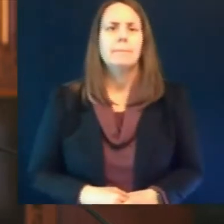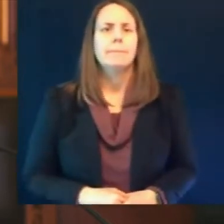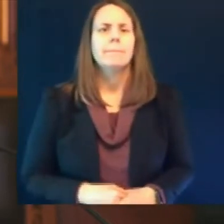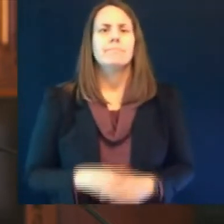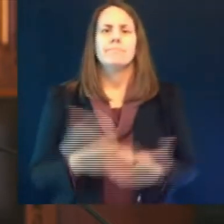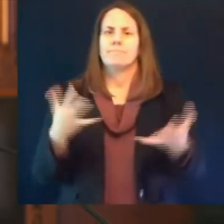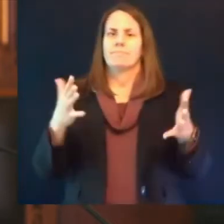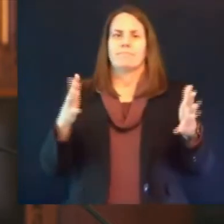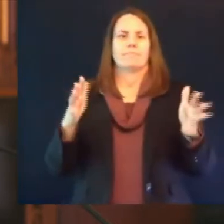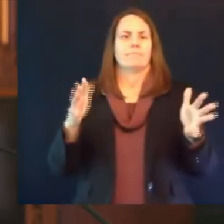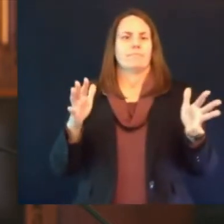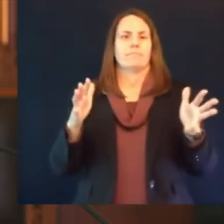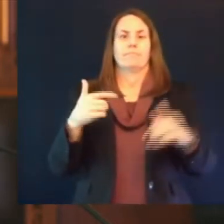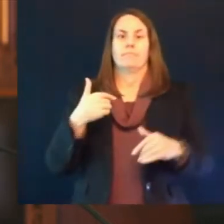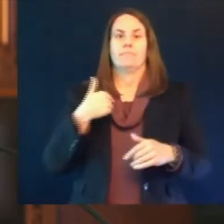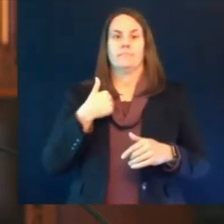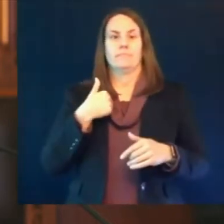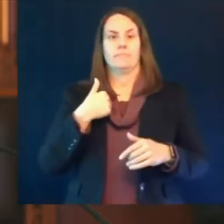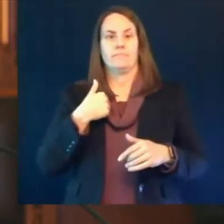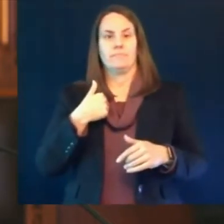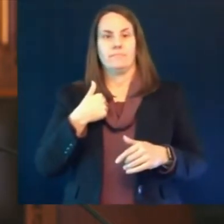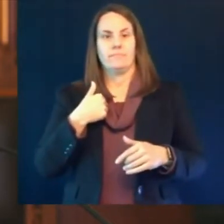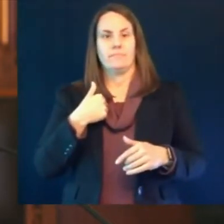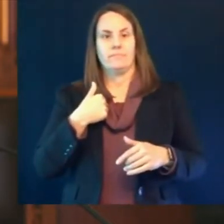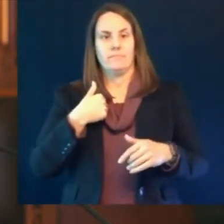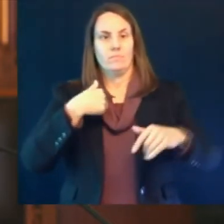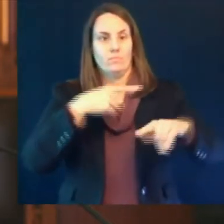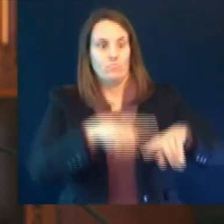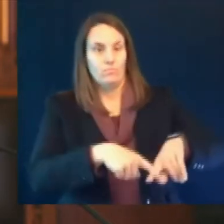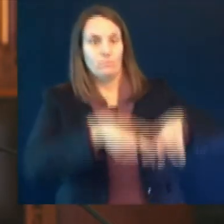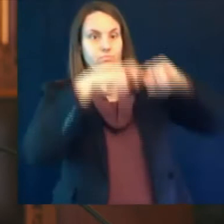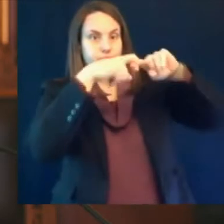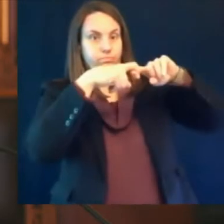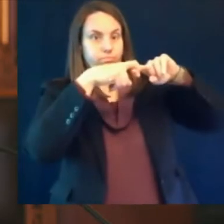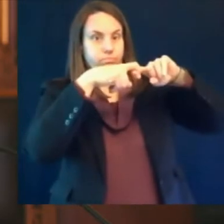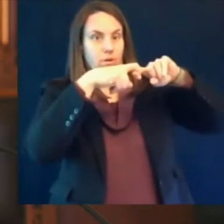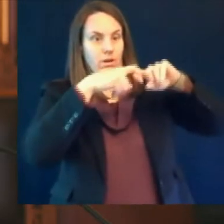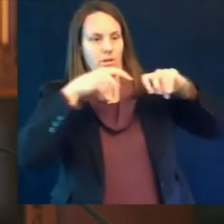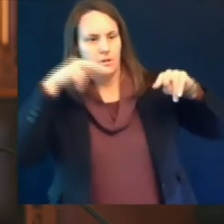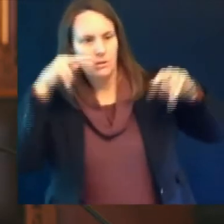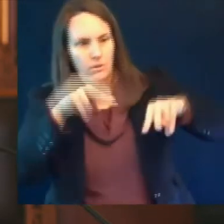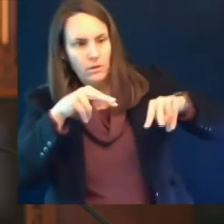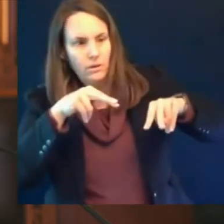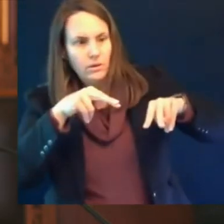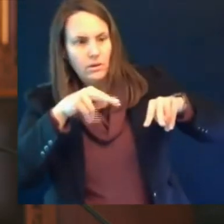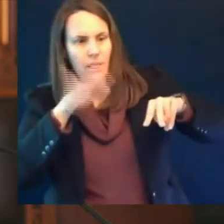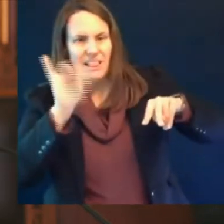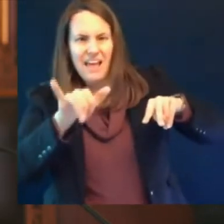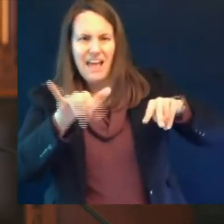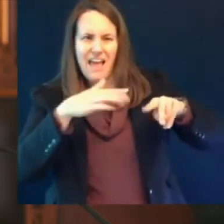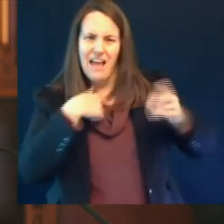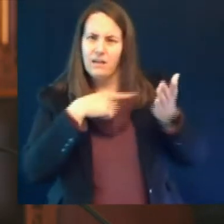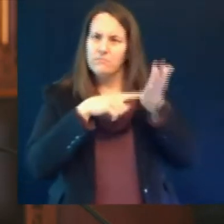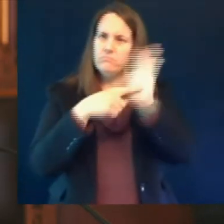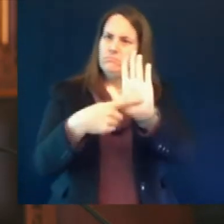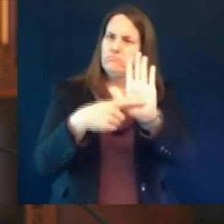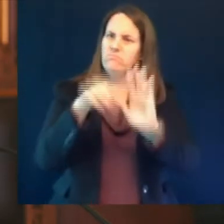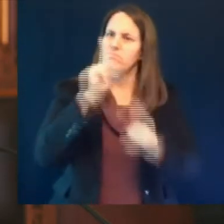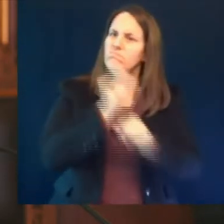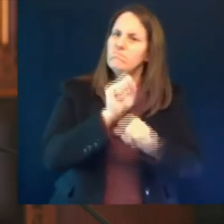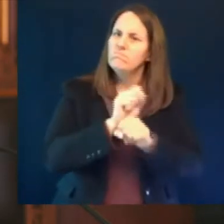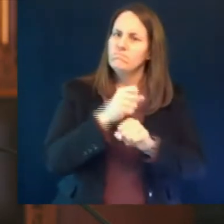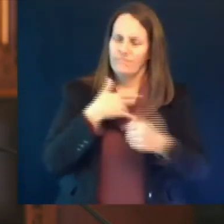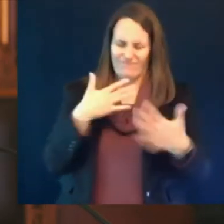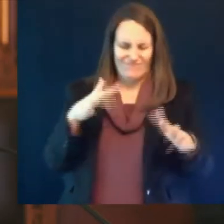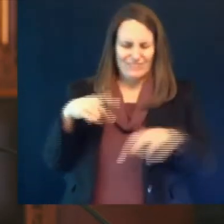across the country makes it possible for us to learn about these events and take the necessary precautions and you can help